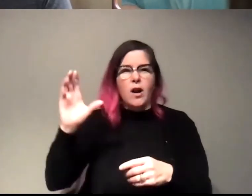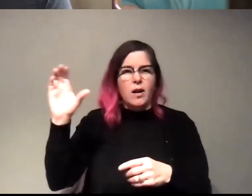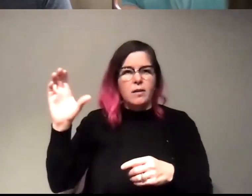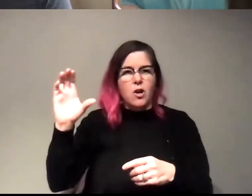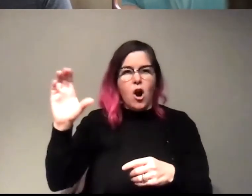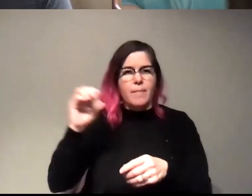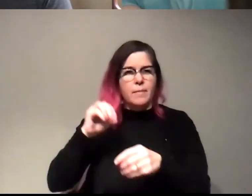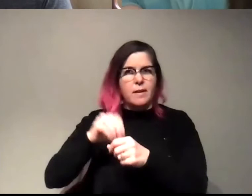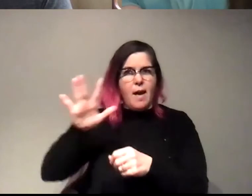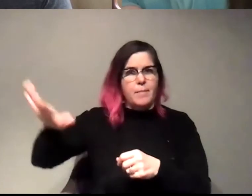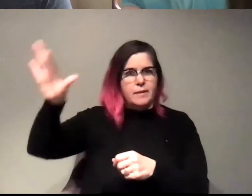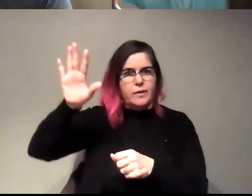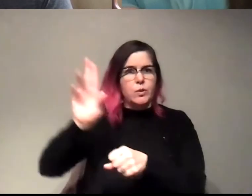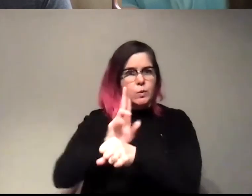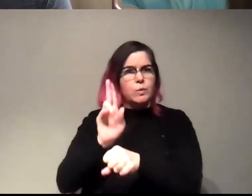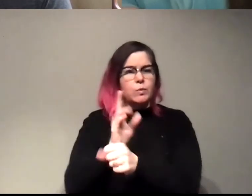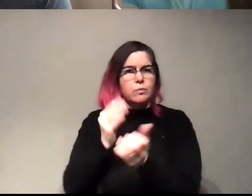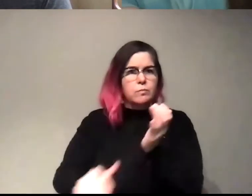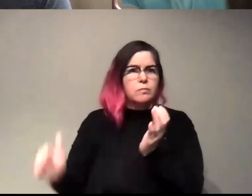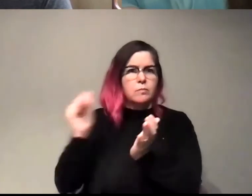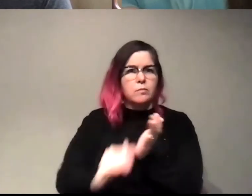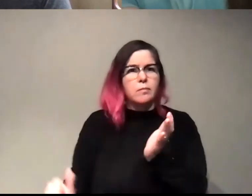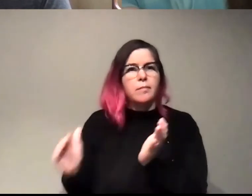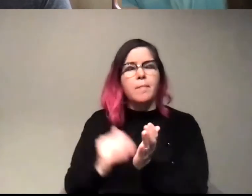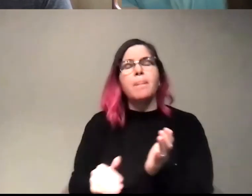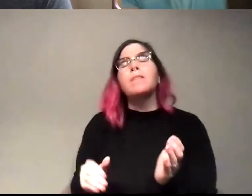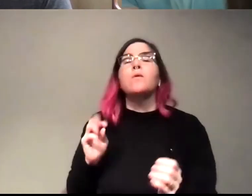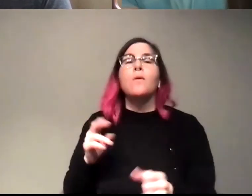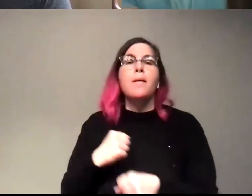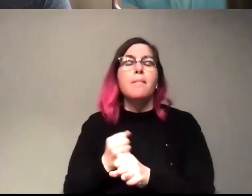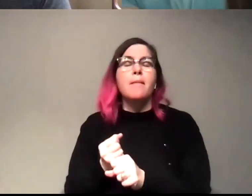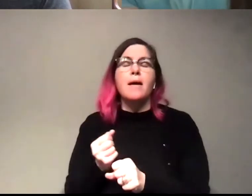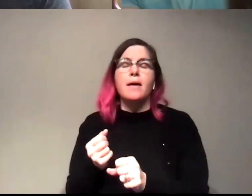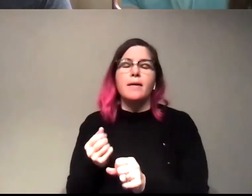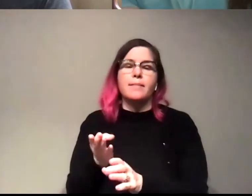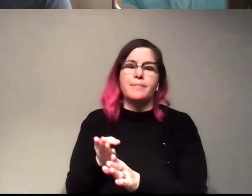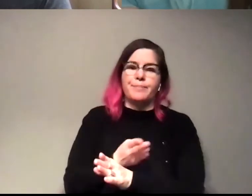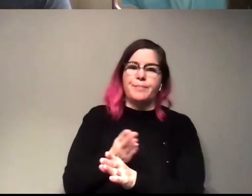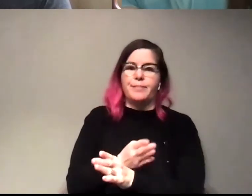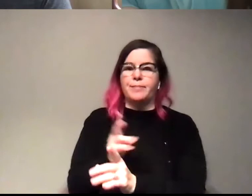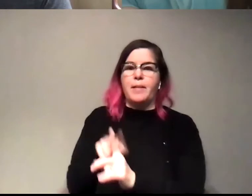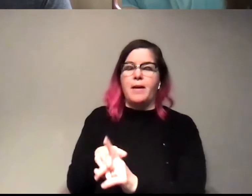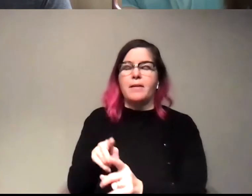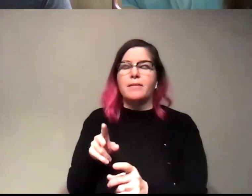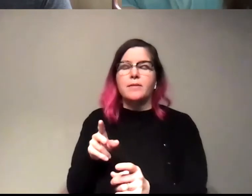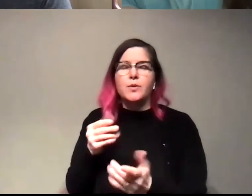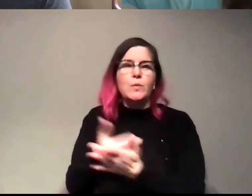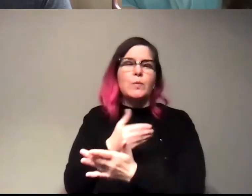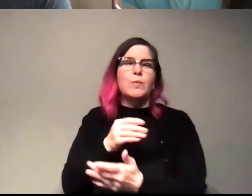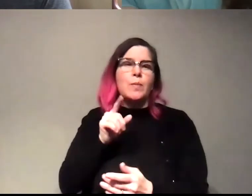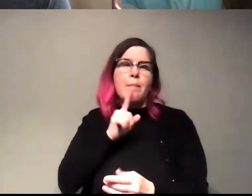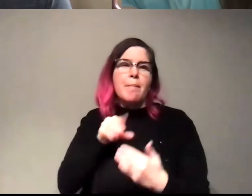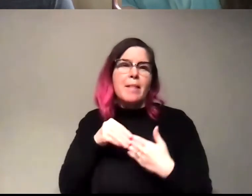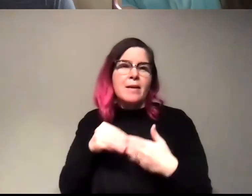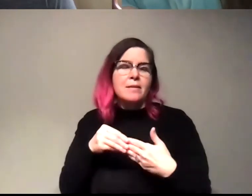and then also, you know, maybe, you know, maybe we can make like the precursors to plastics with this and really, you know, these have the